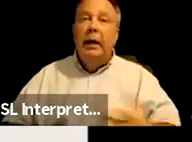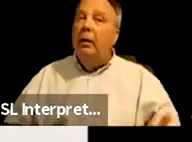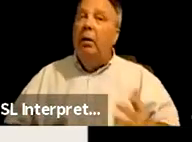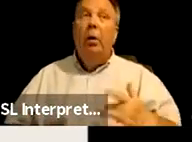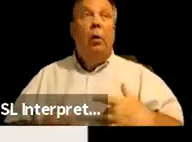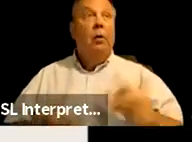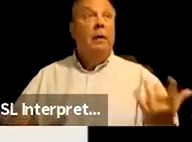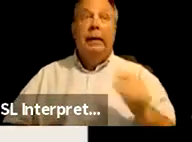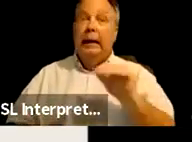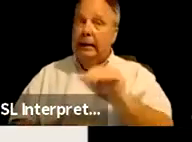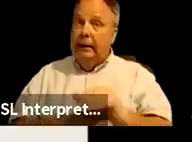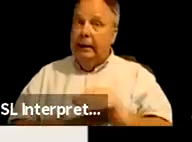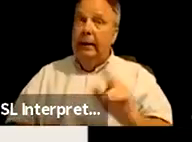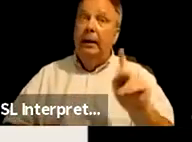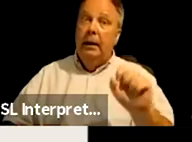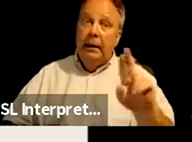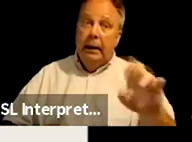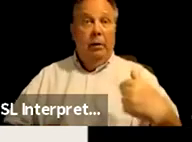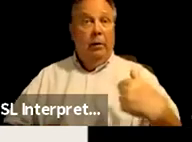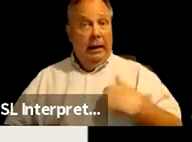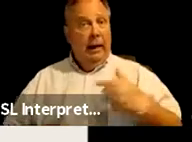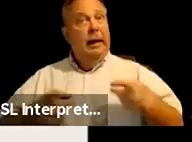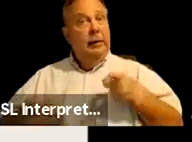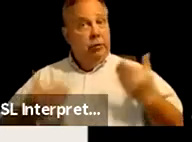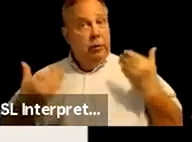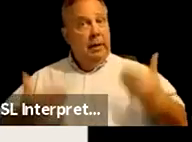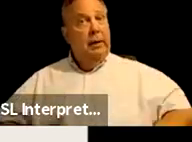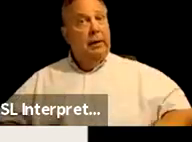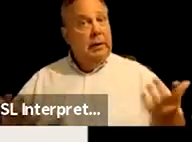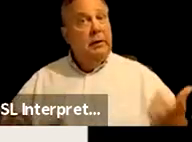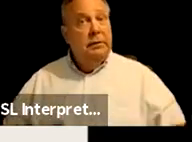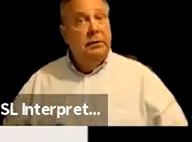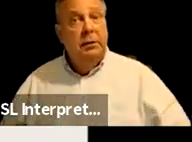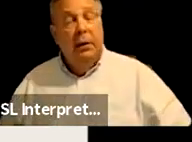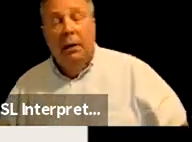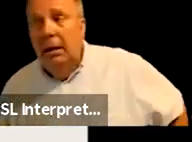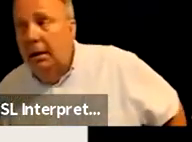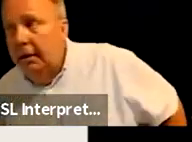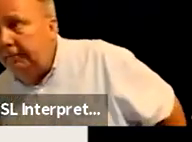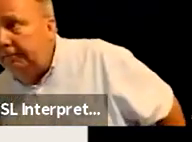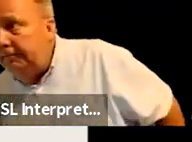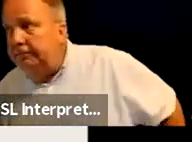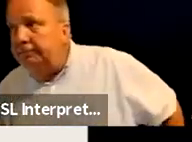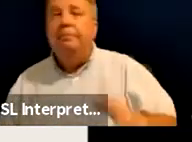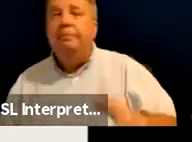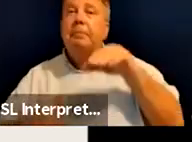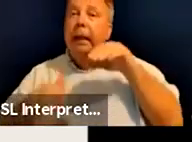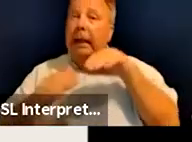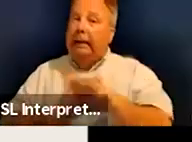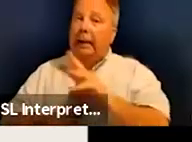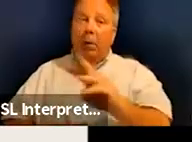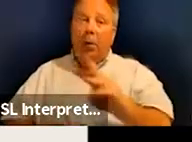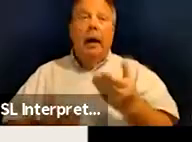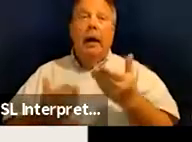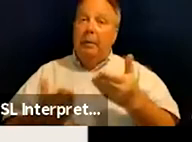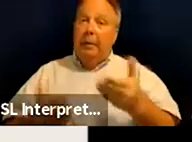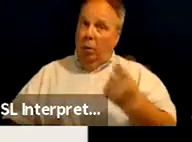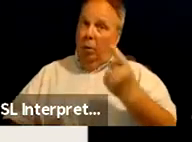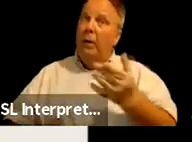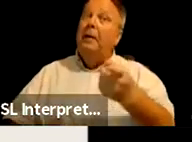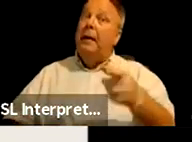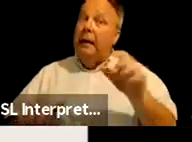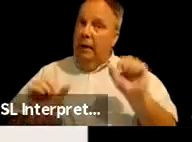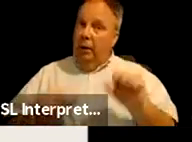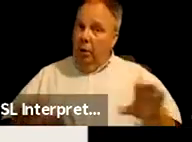like tonight where Carrie and I described ourselves. Accessible websites and materials. And one of the things you can do